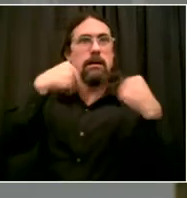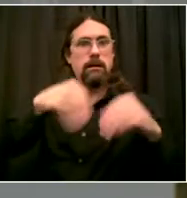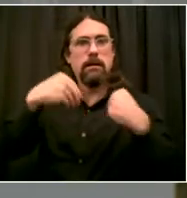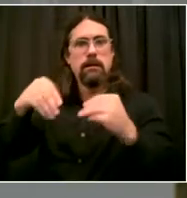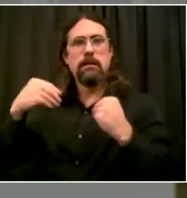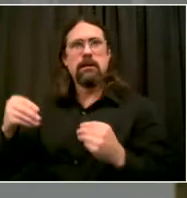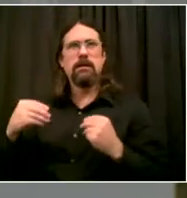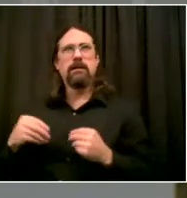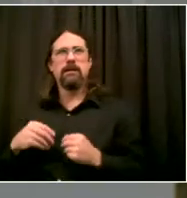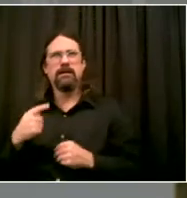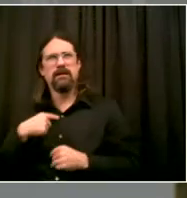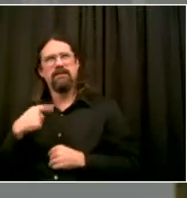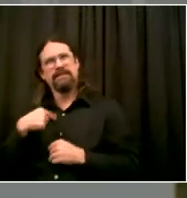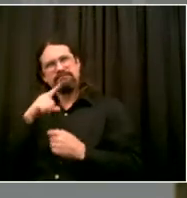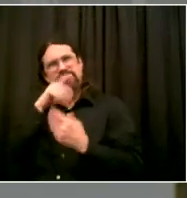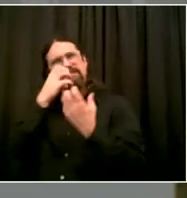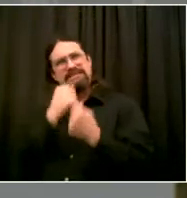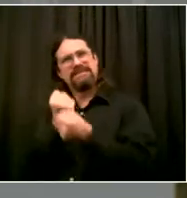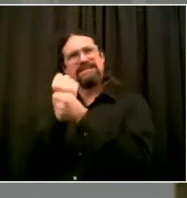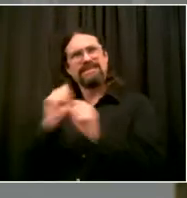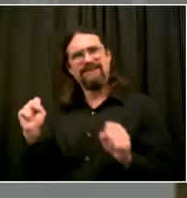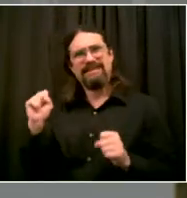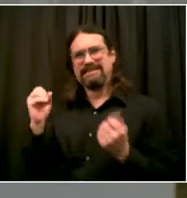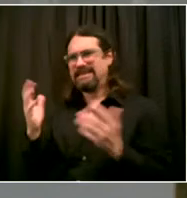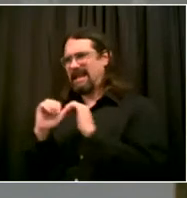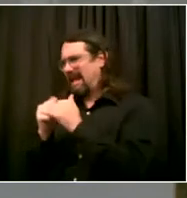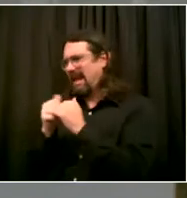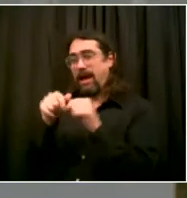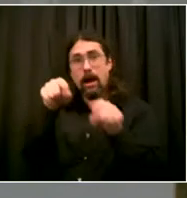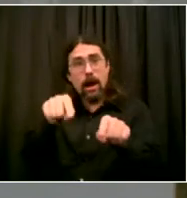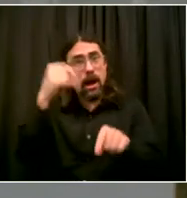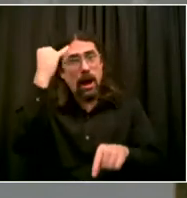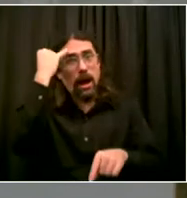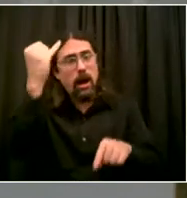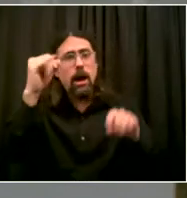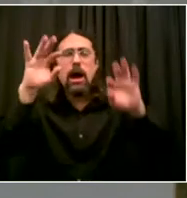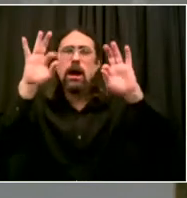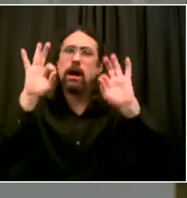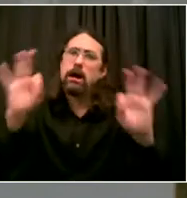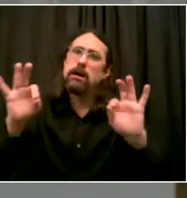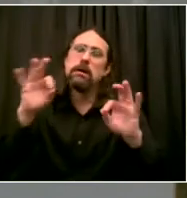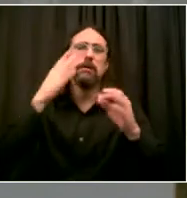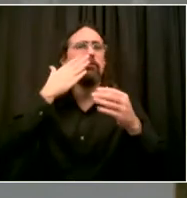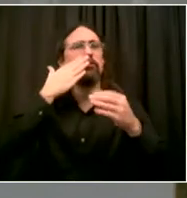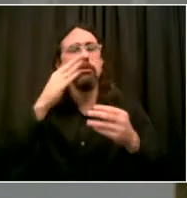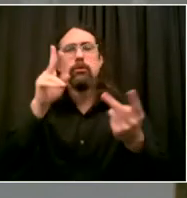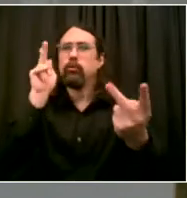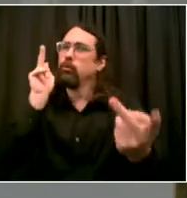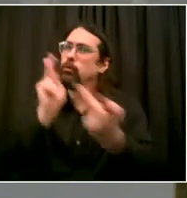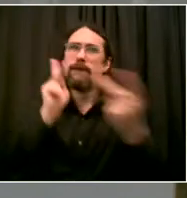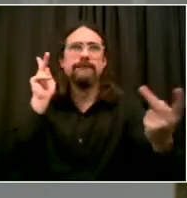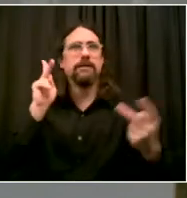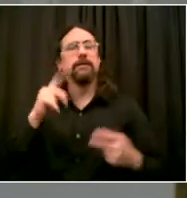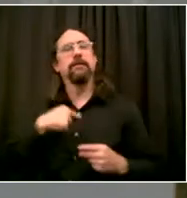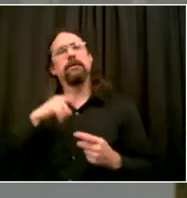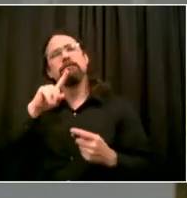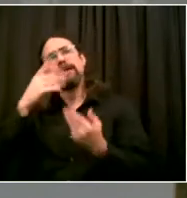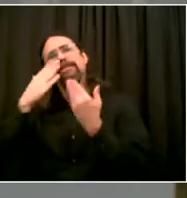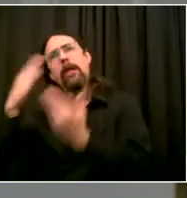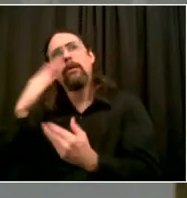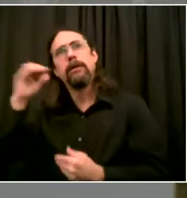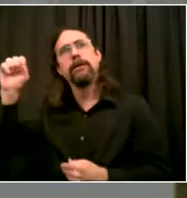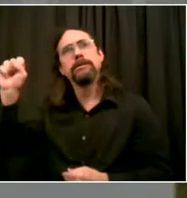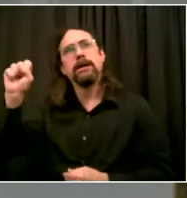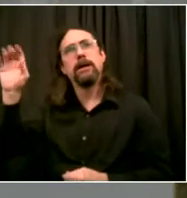you have given to us. We will continue to count on you and the city's support